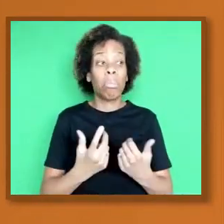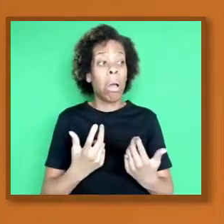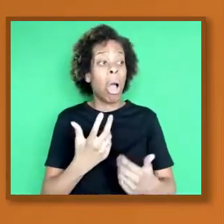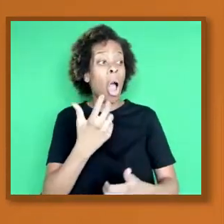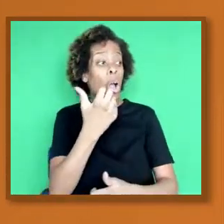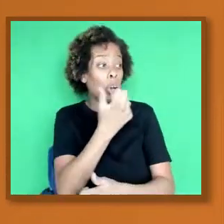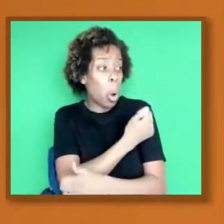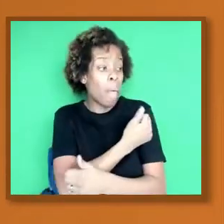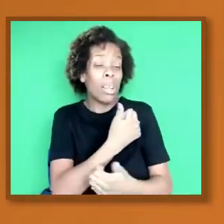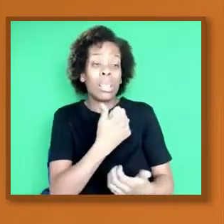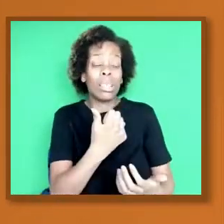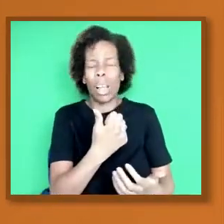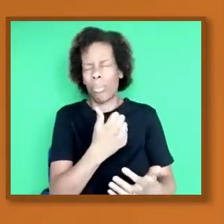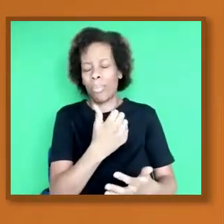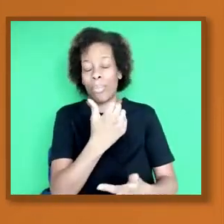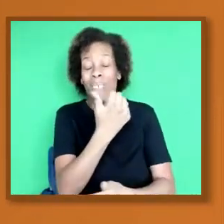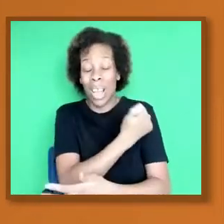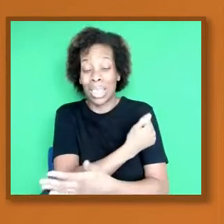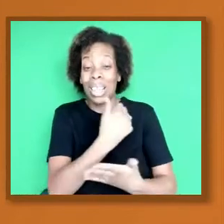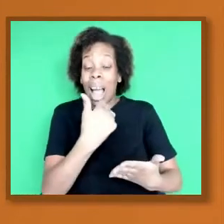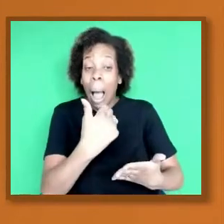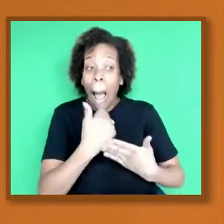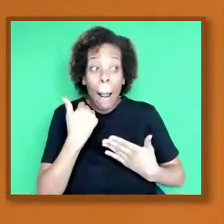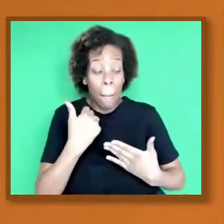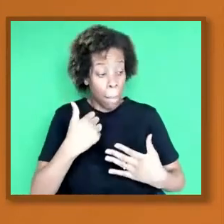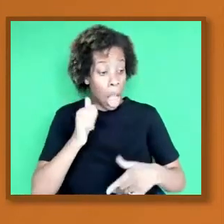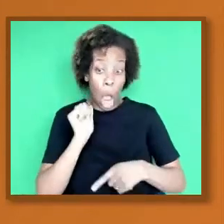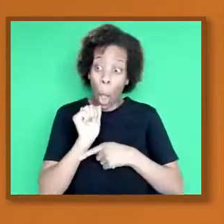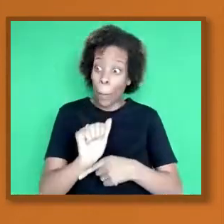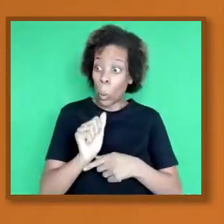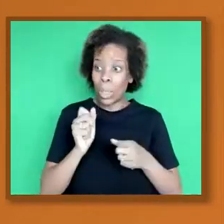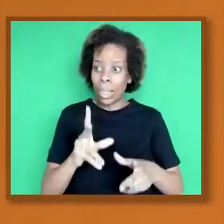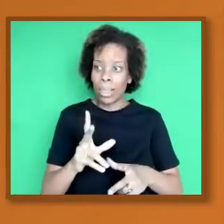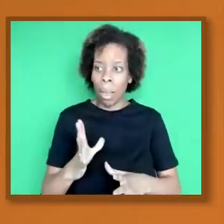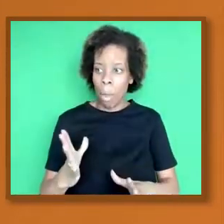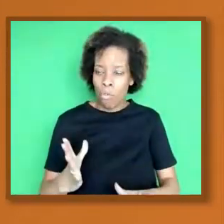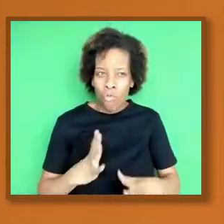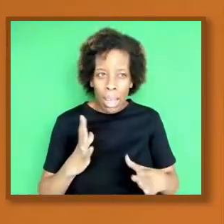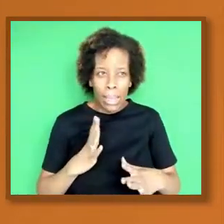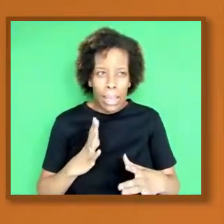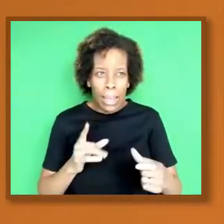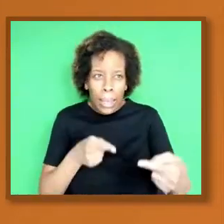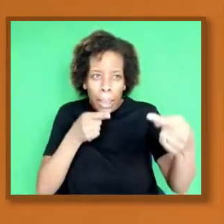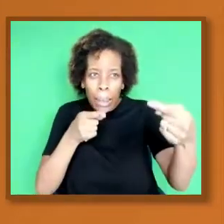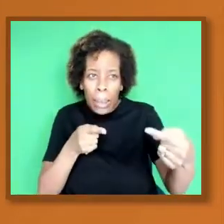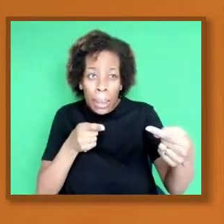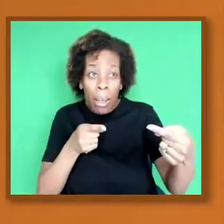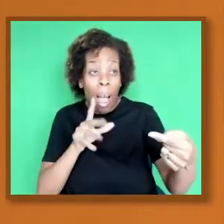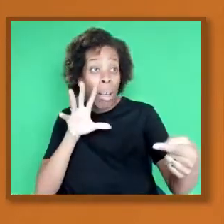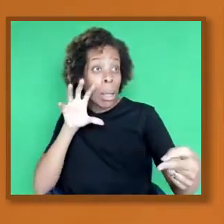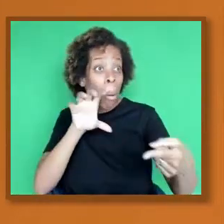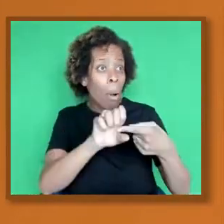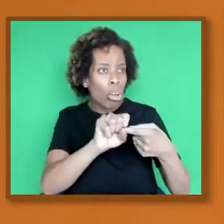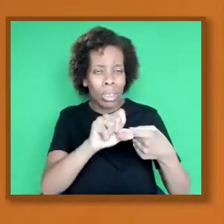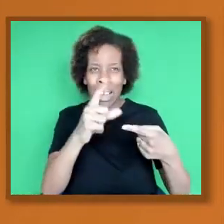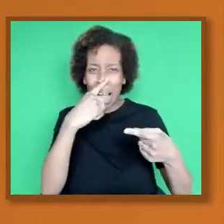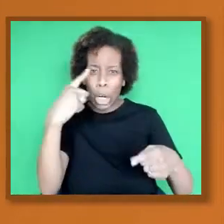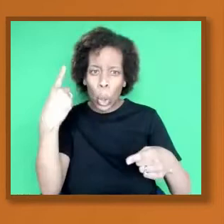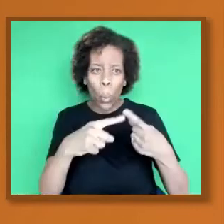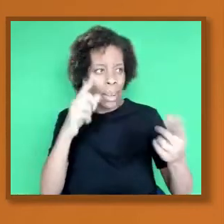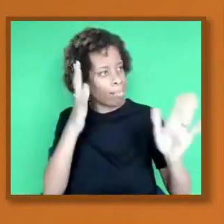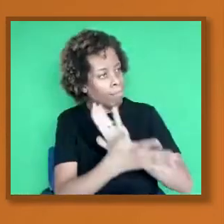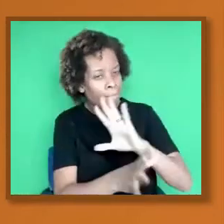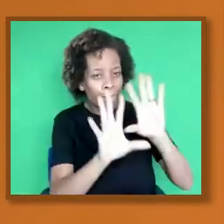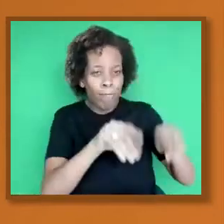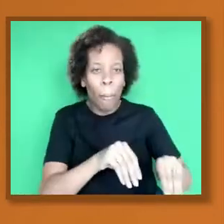system fit, so that when you do see the virus, you're able to deal with it quickly. Because one of the impacts, which is a concern,